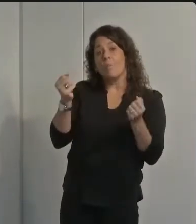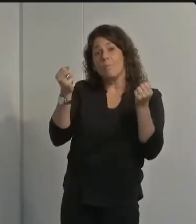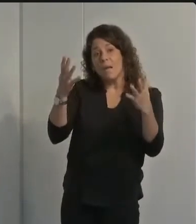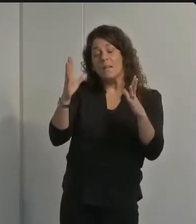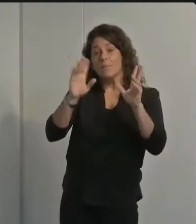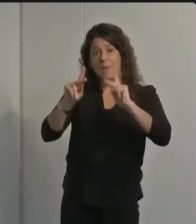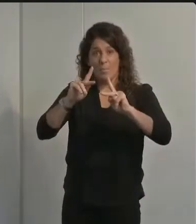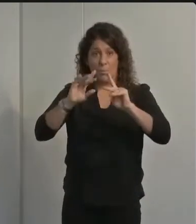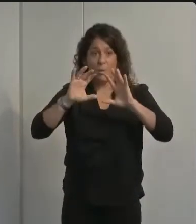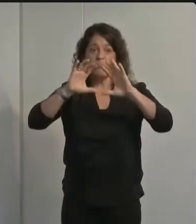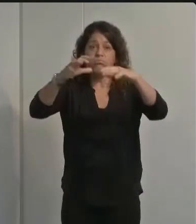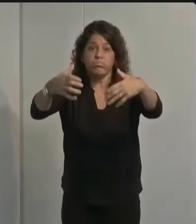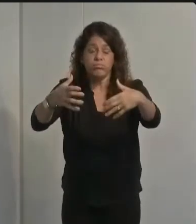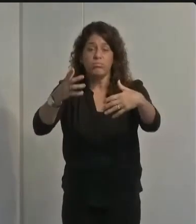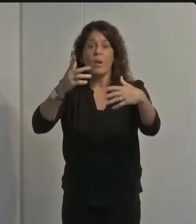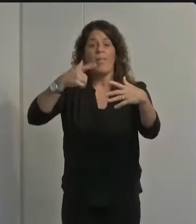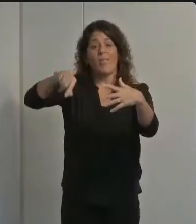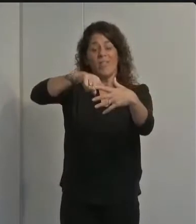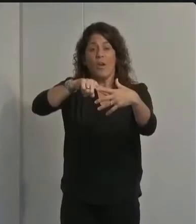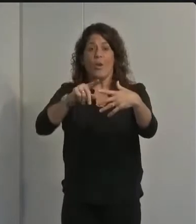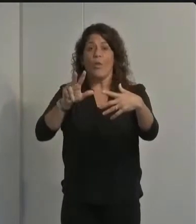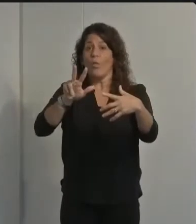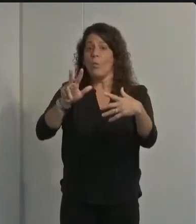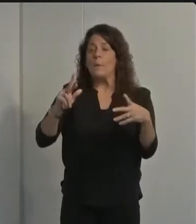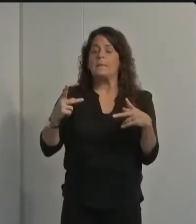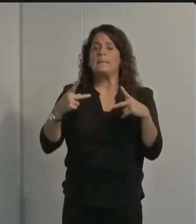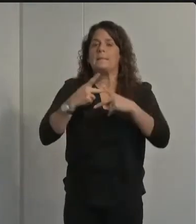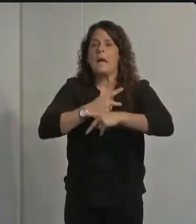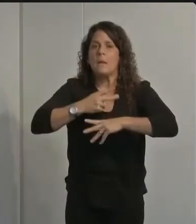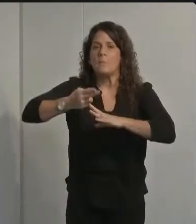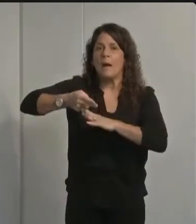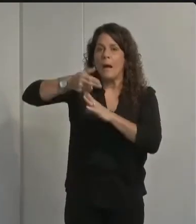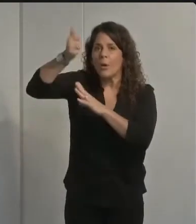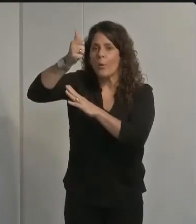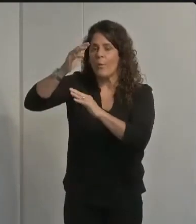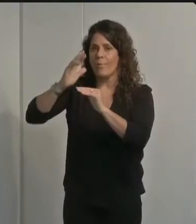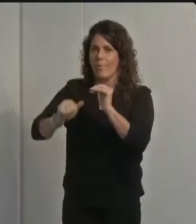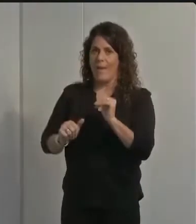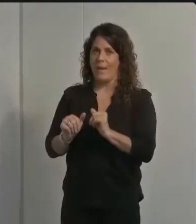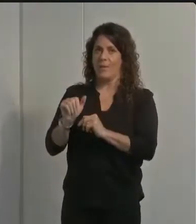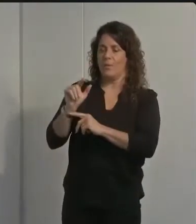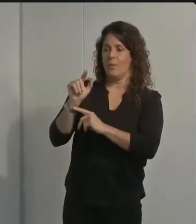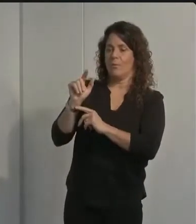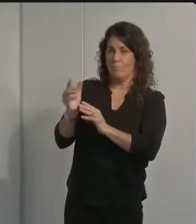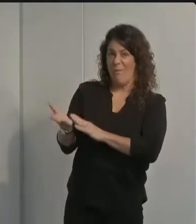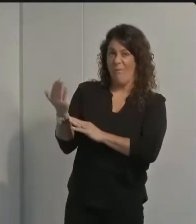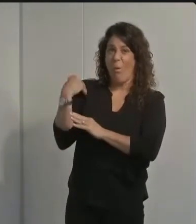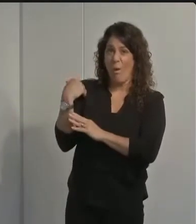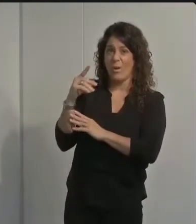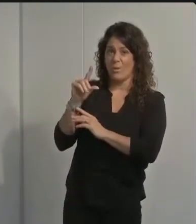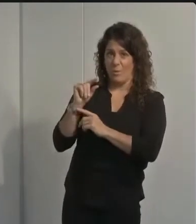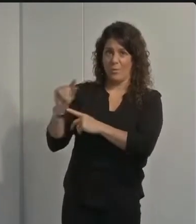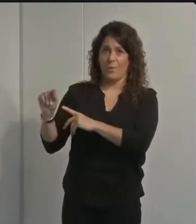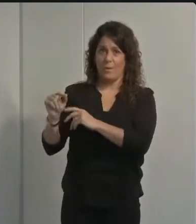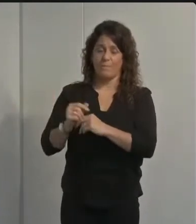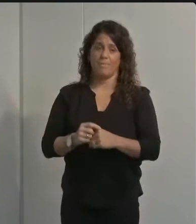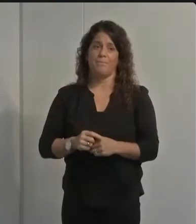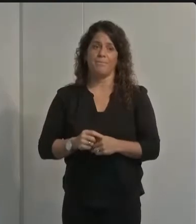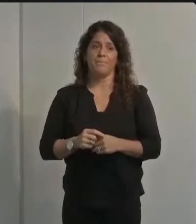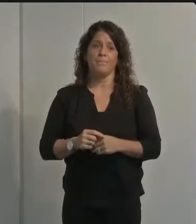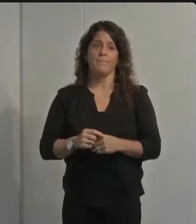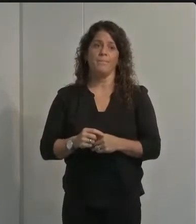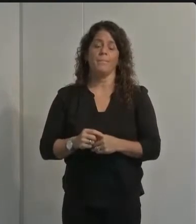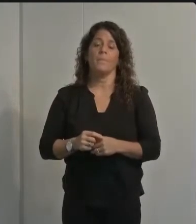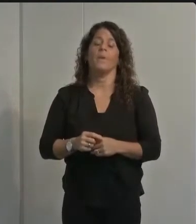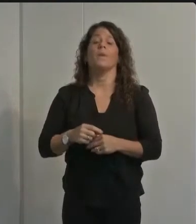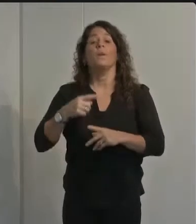were three times higher than the corresponding period in 2020 on a positive side